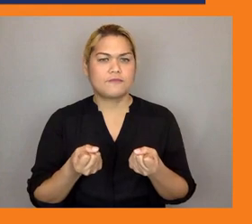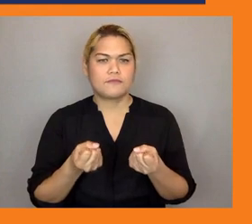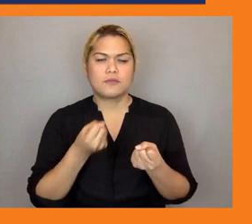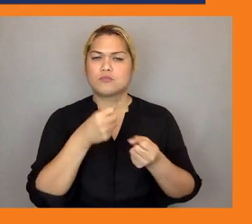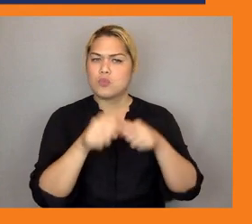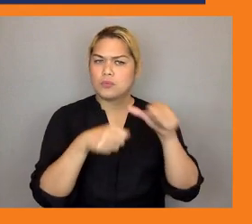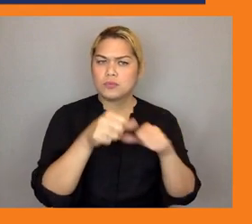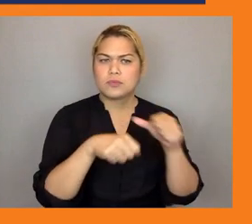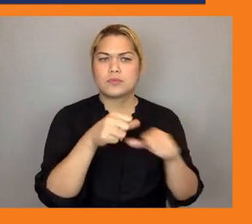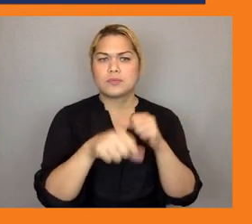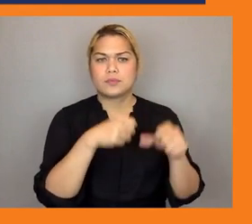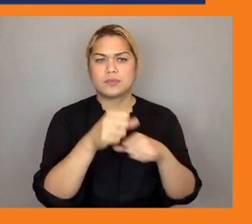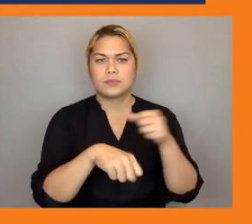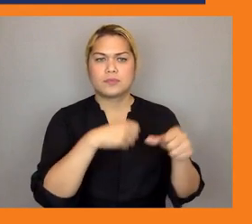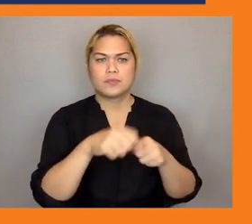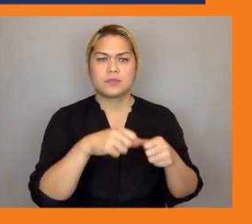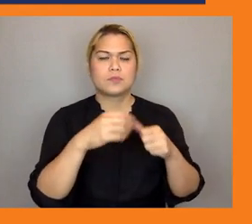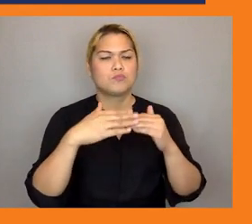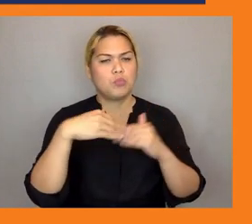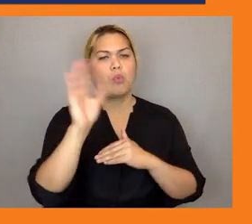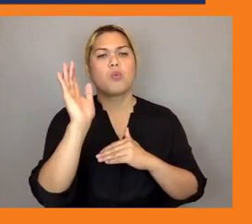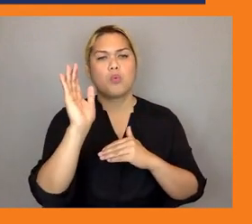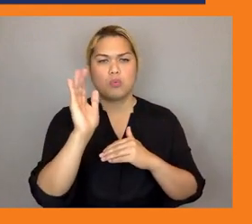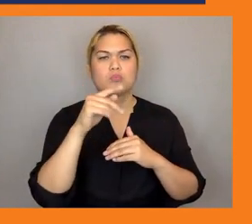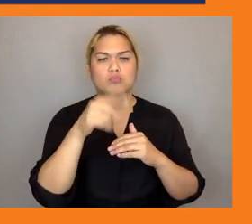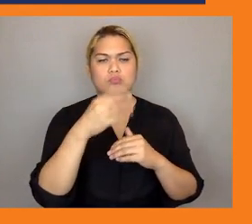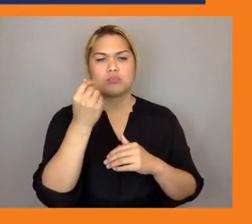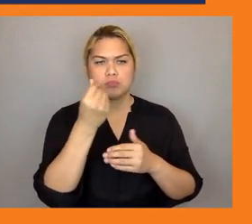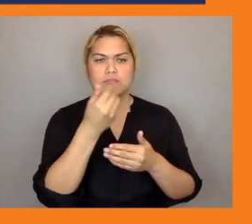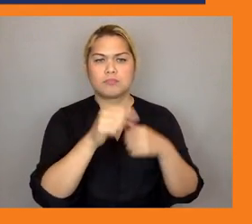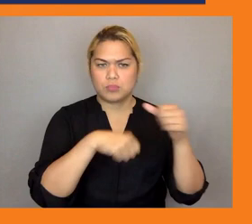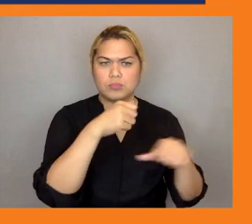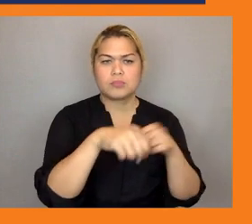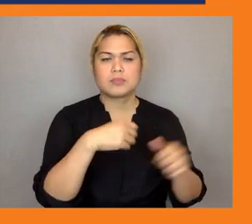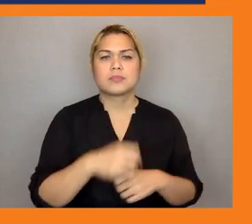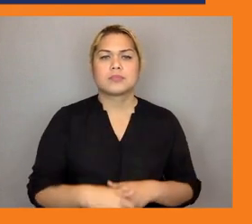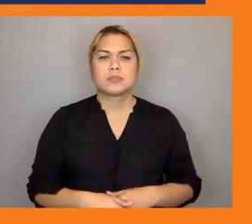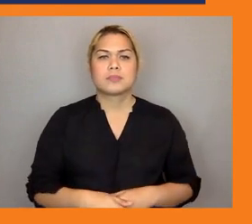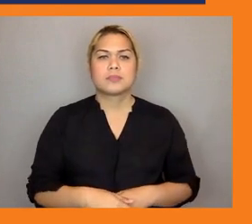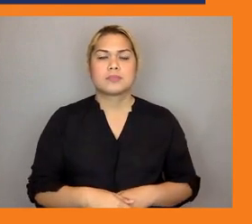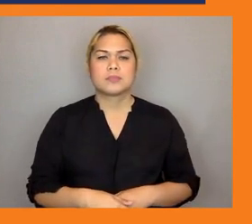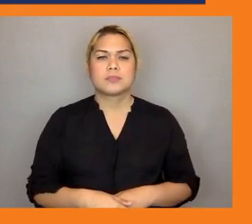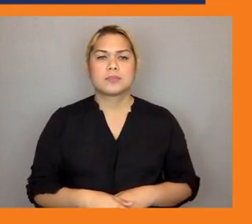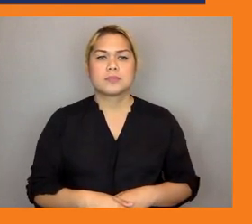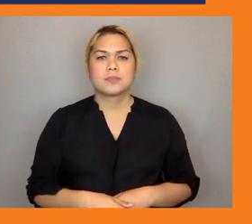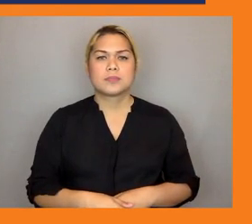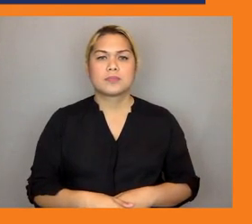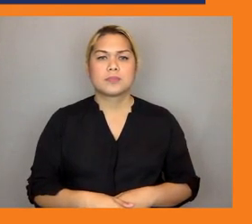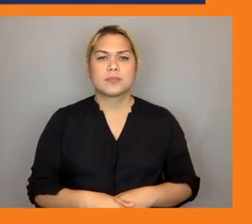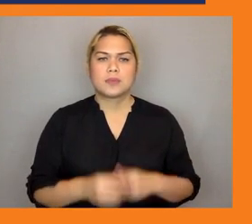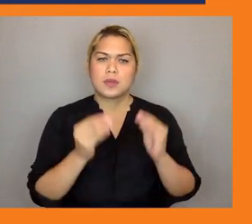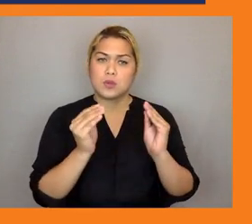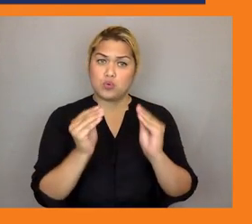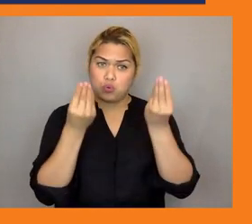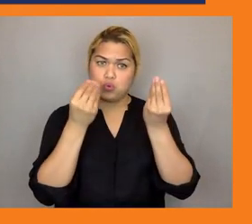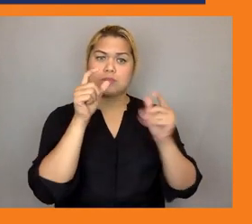economy economic processes that have been mentioned already in this session it's important that young people are equipped with the green skills